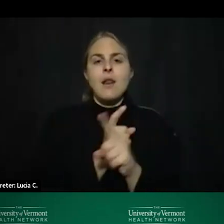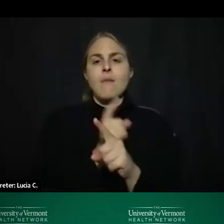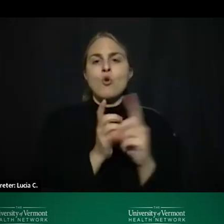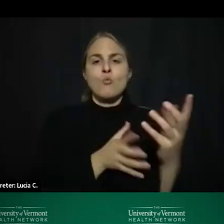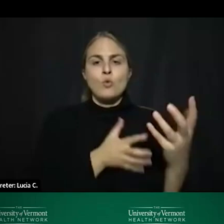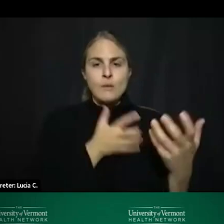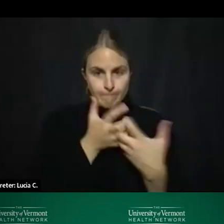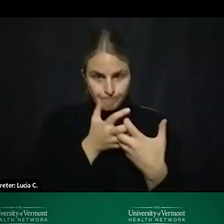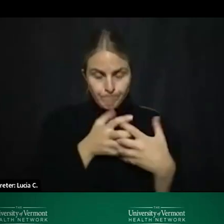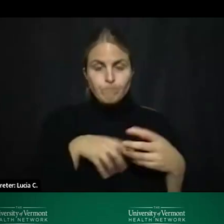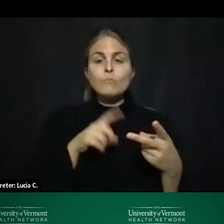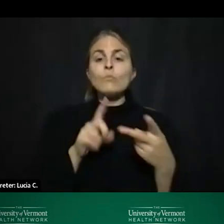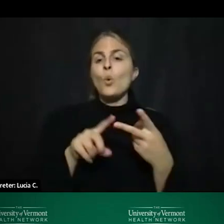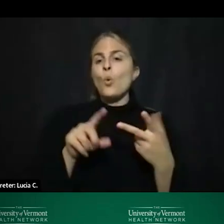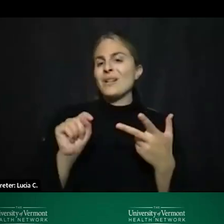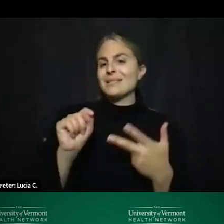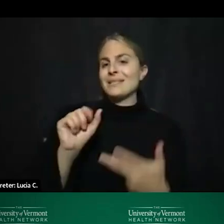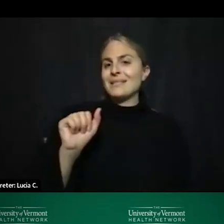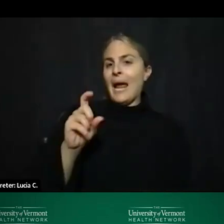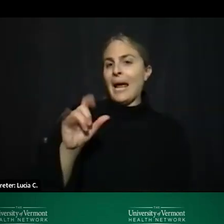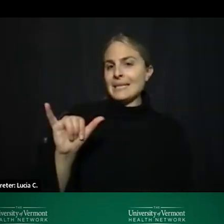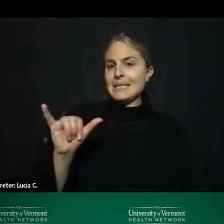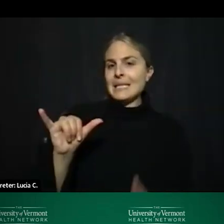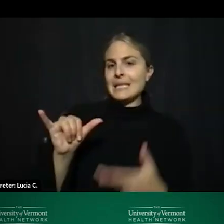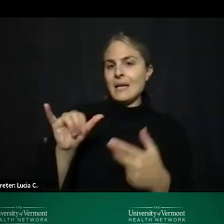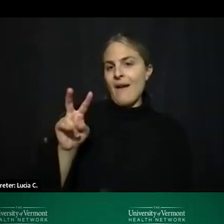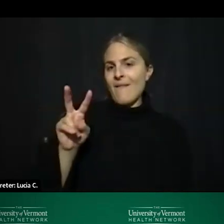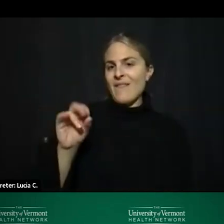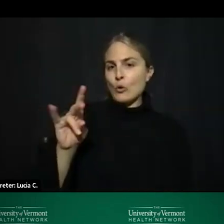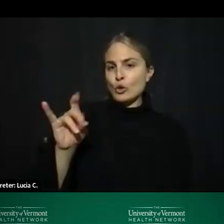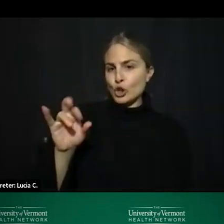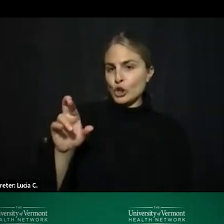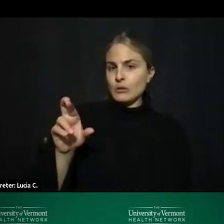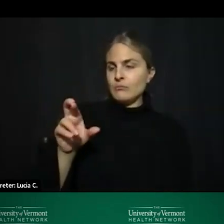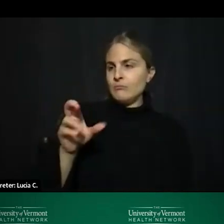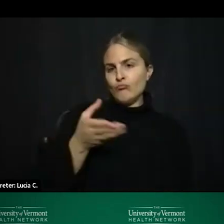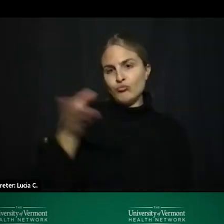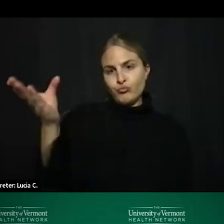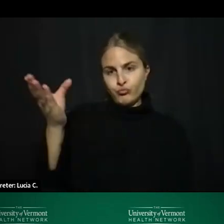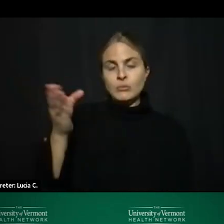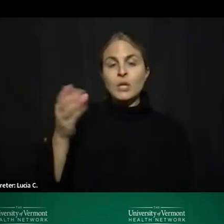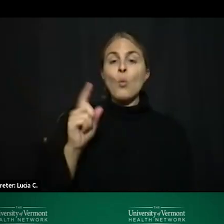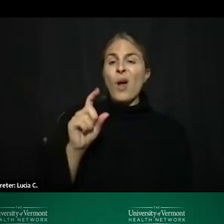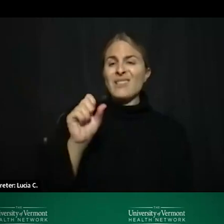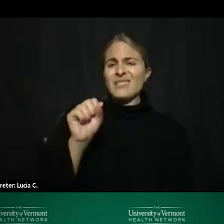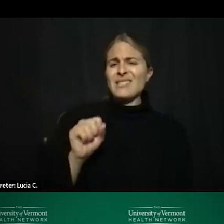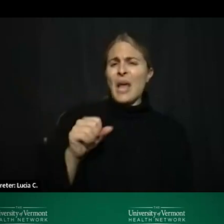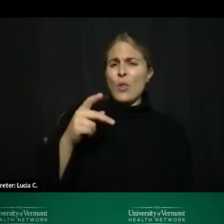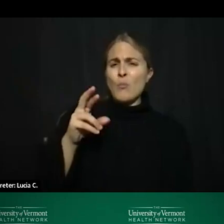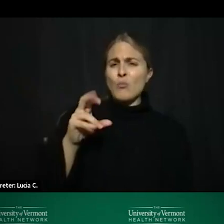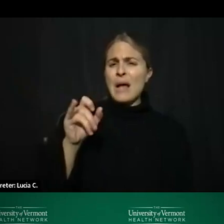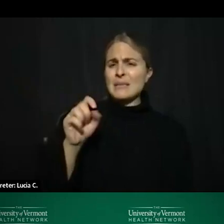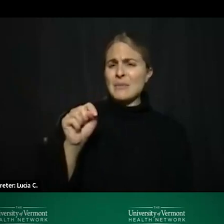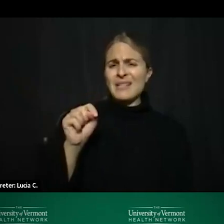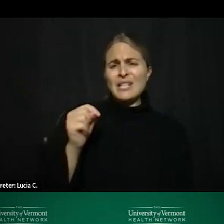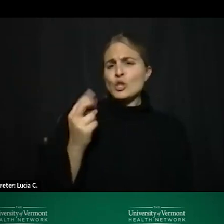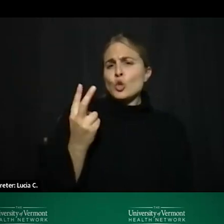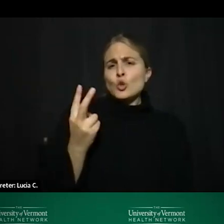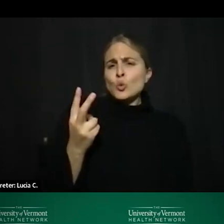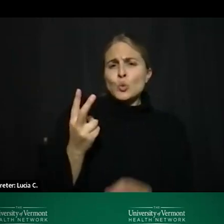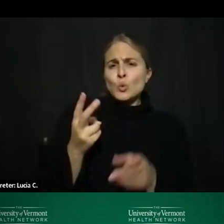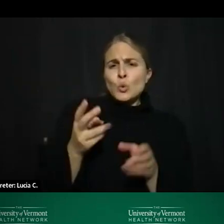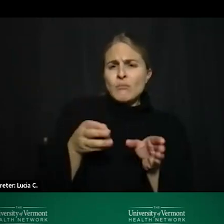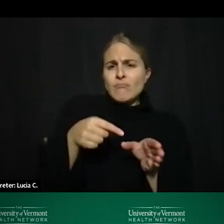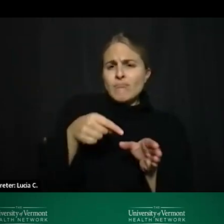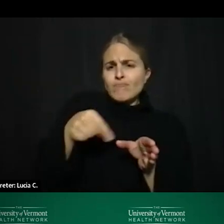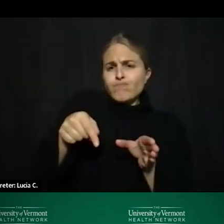accessing a taxi voucher for example um one south prospect street is just about two blocks from the er so it may